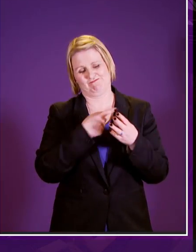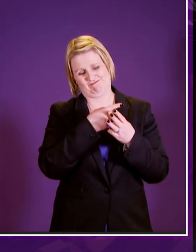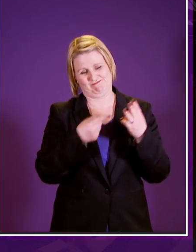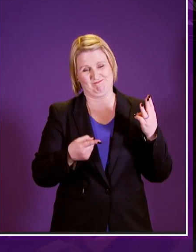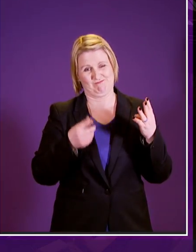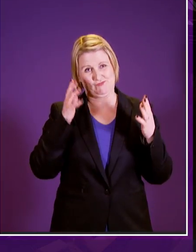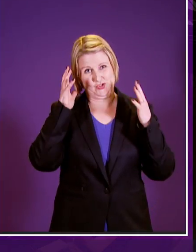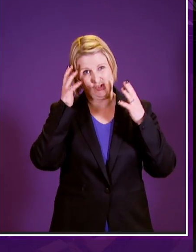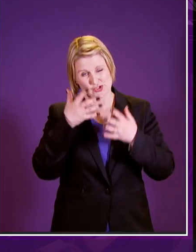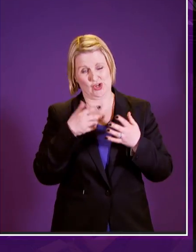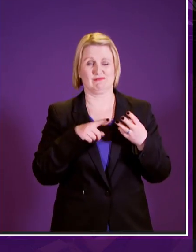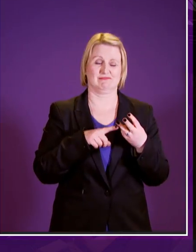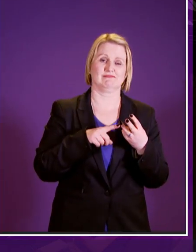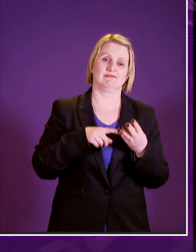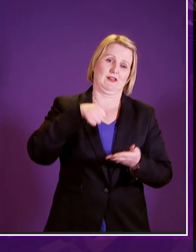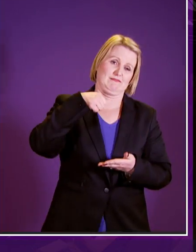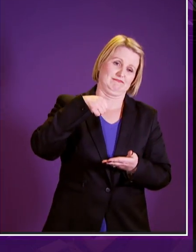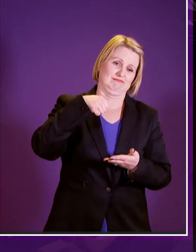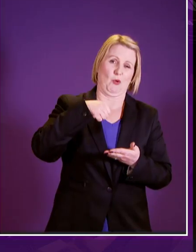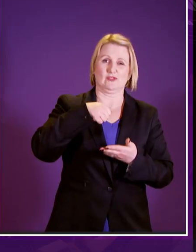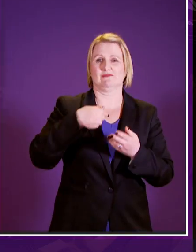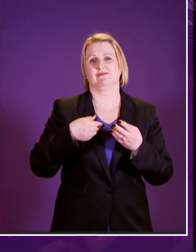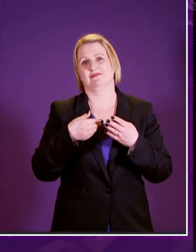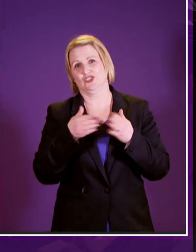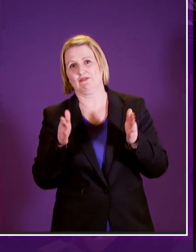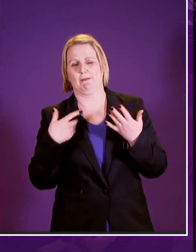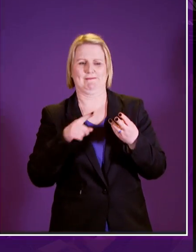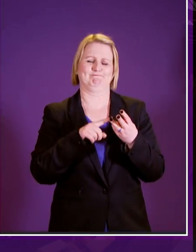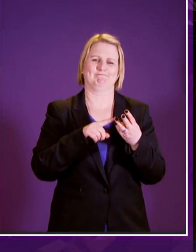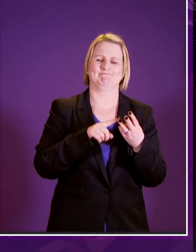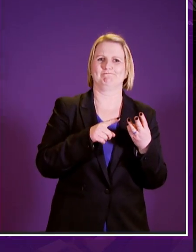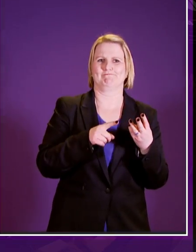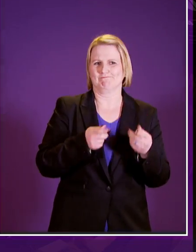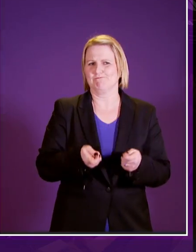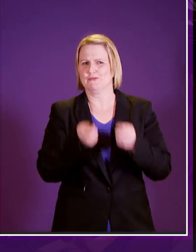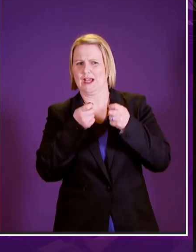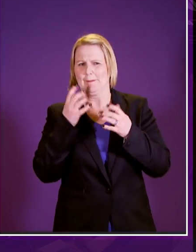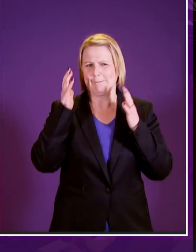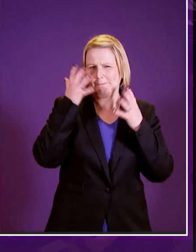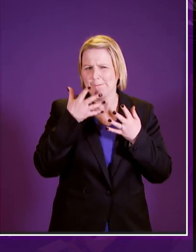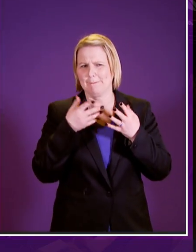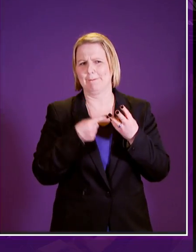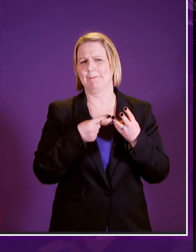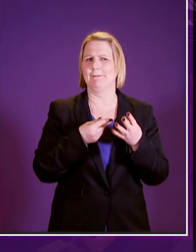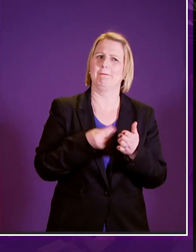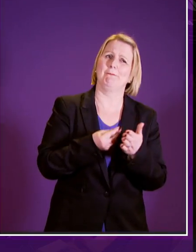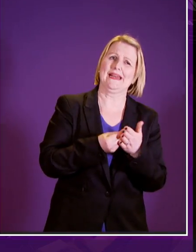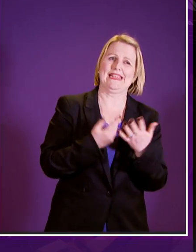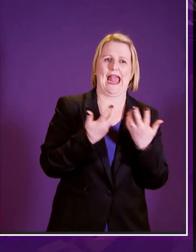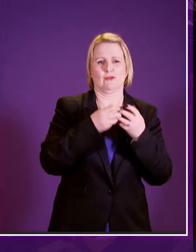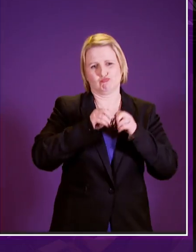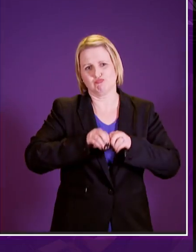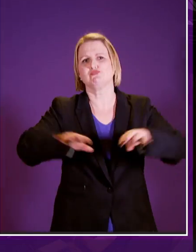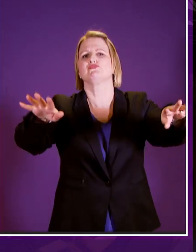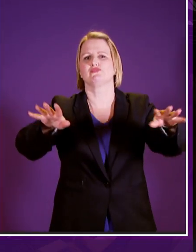which the auditor general has recently brought to the attention of the parliament through uh her recently published uh report on the implementation of the scotland